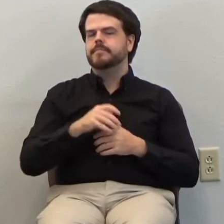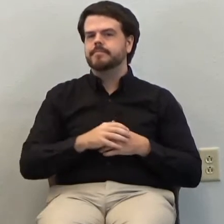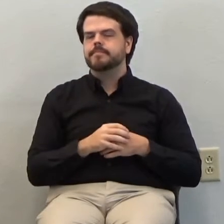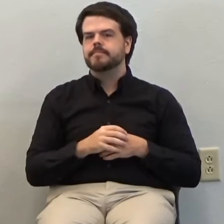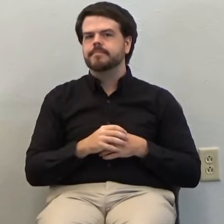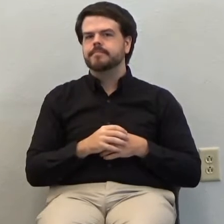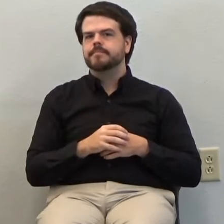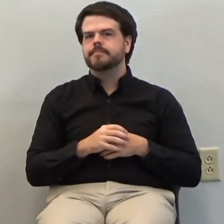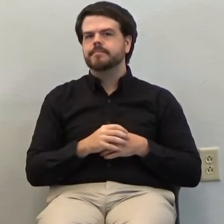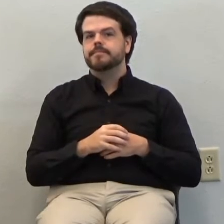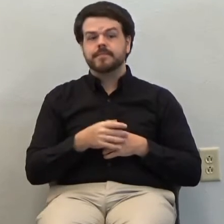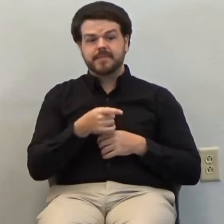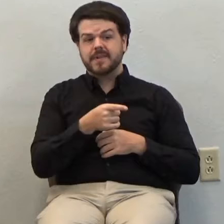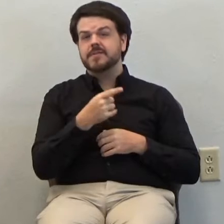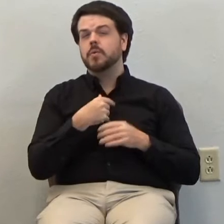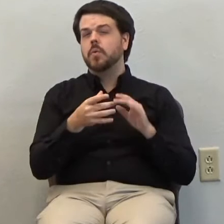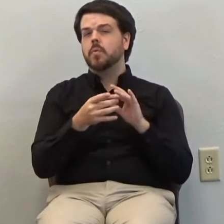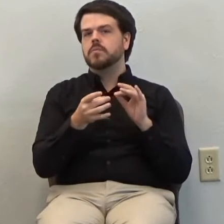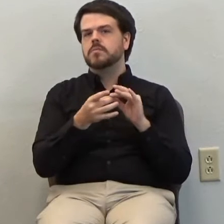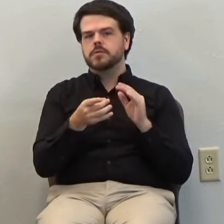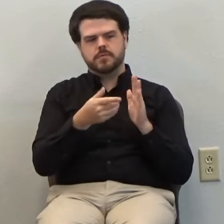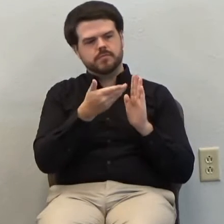Here are some of his words.